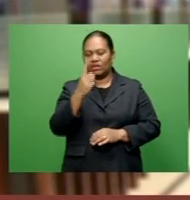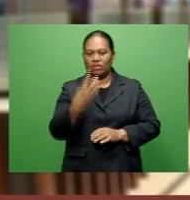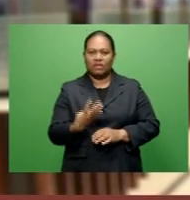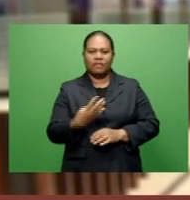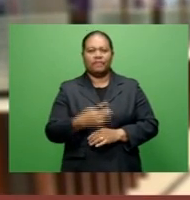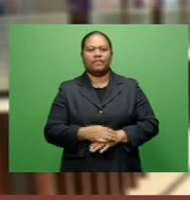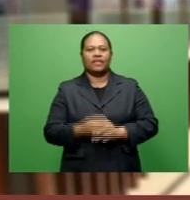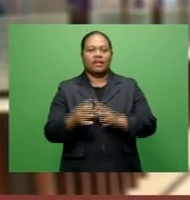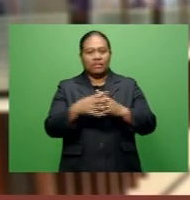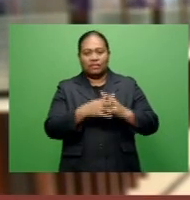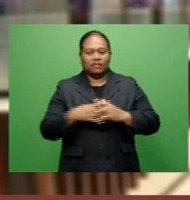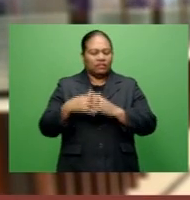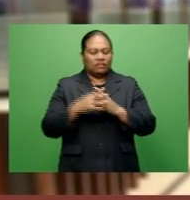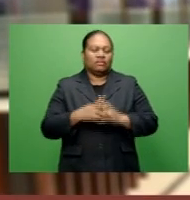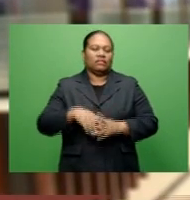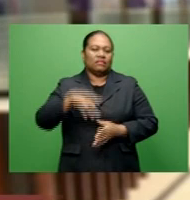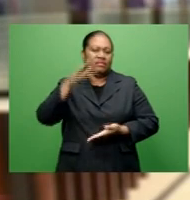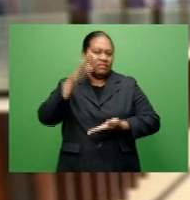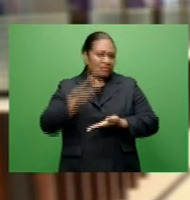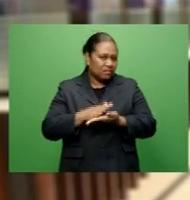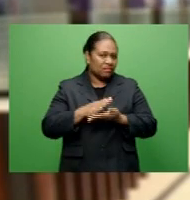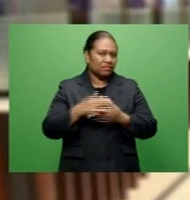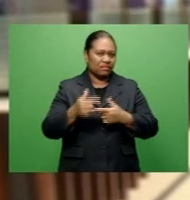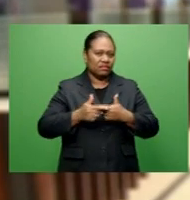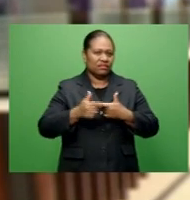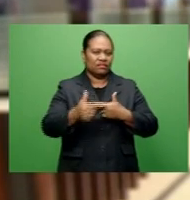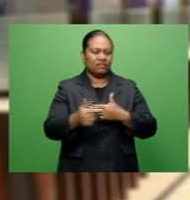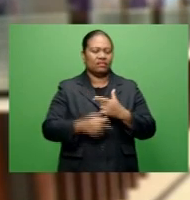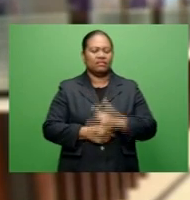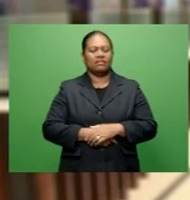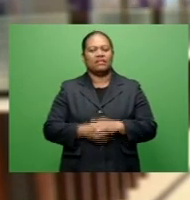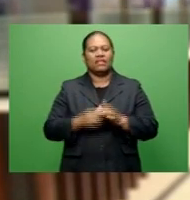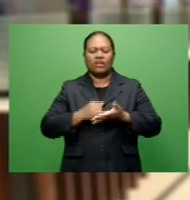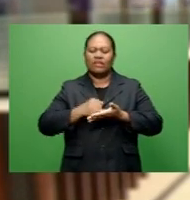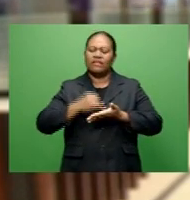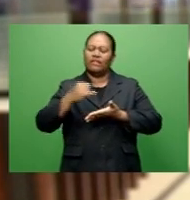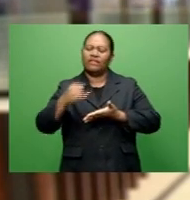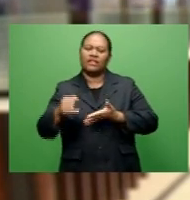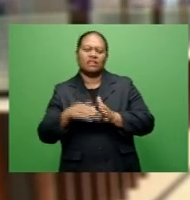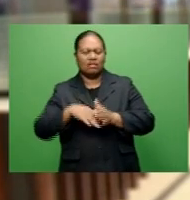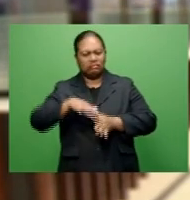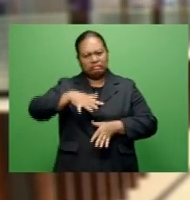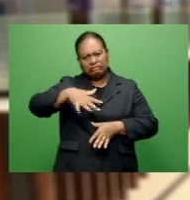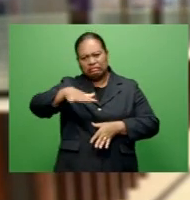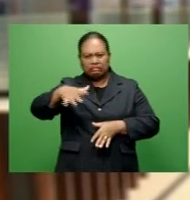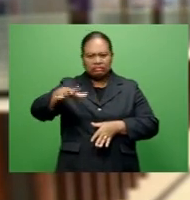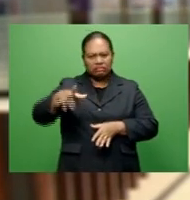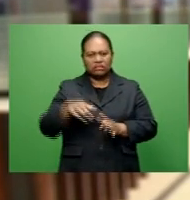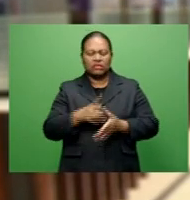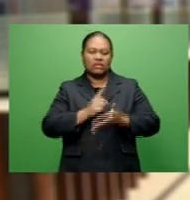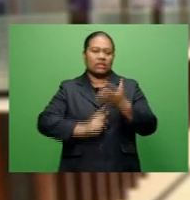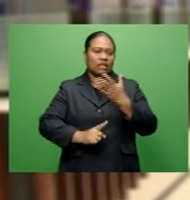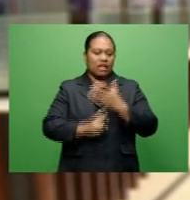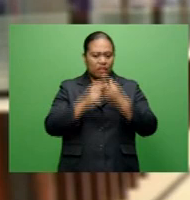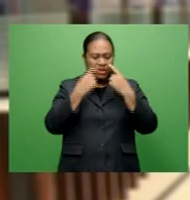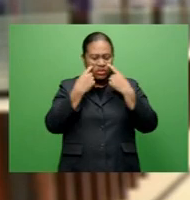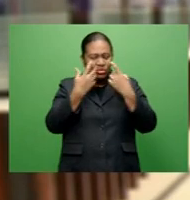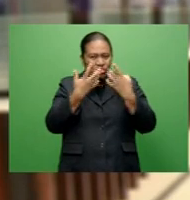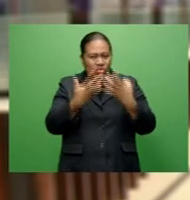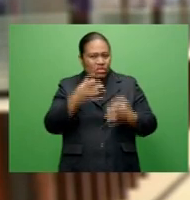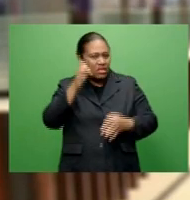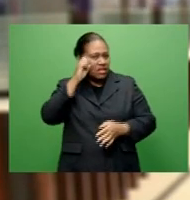the U.S. dollar weakened near its lowest level in some time as investors began doubting about the recent rally driven up by